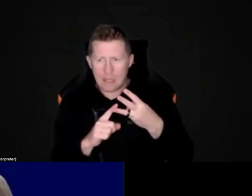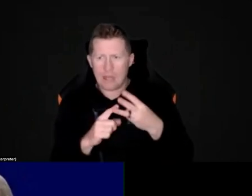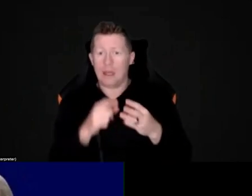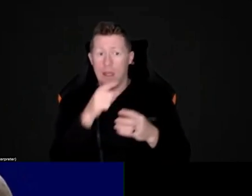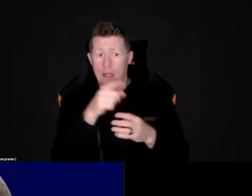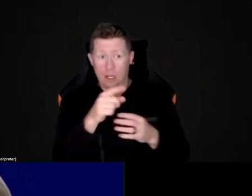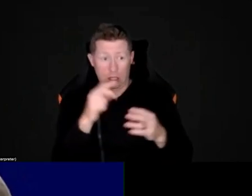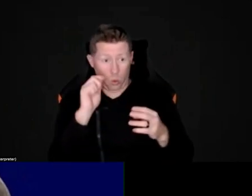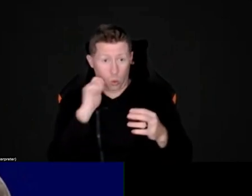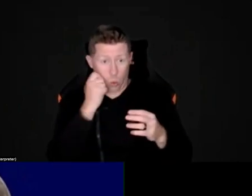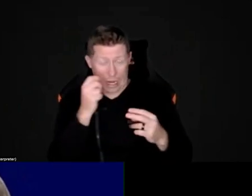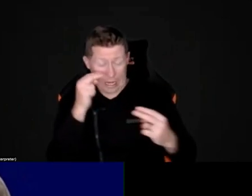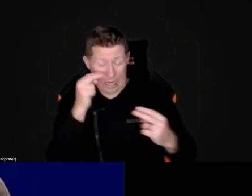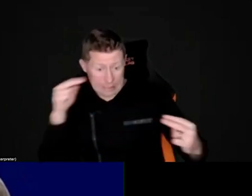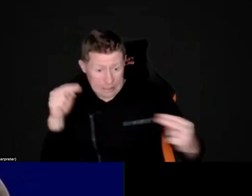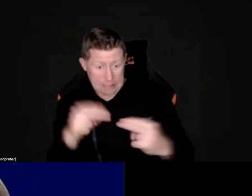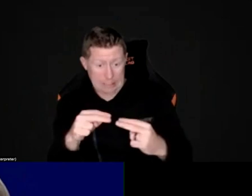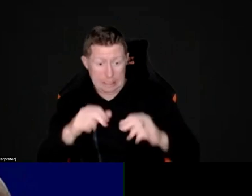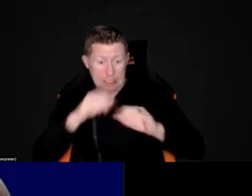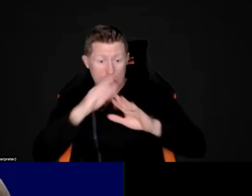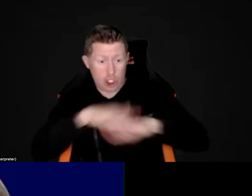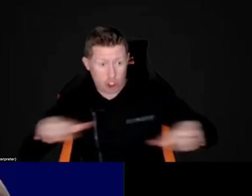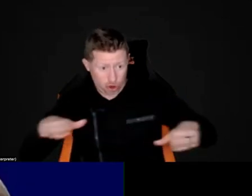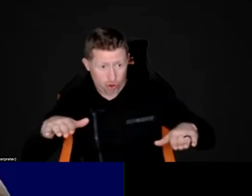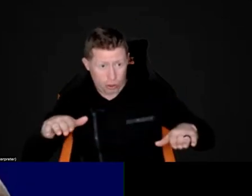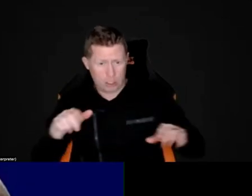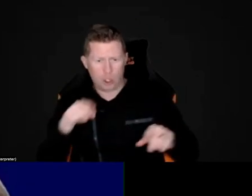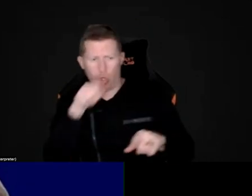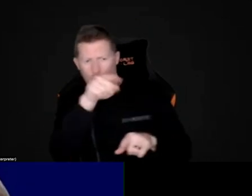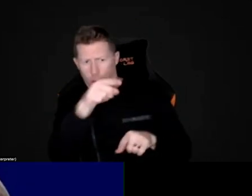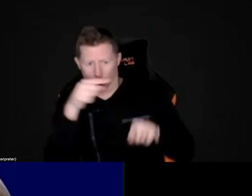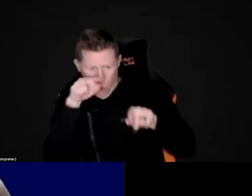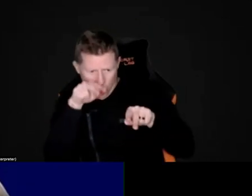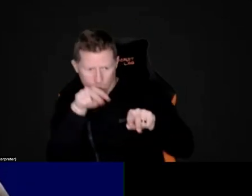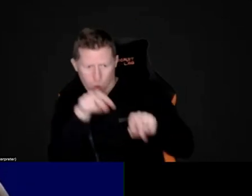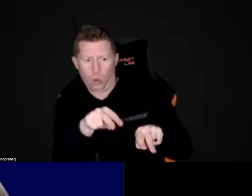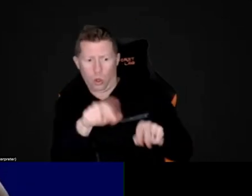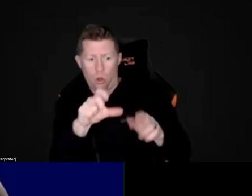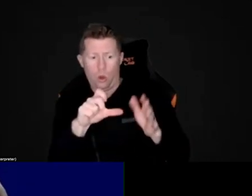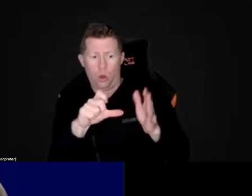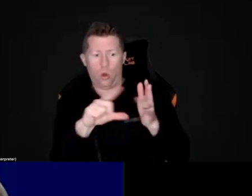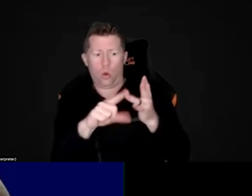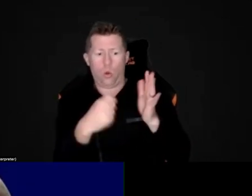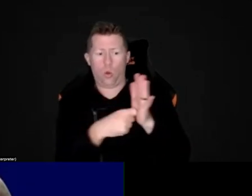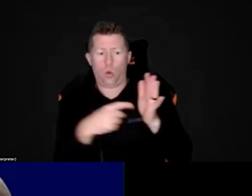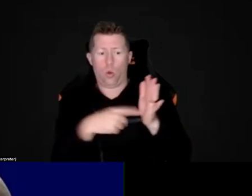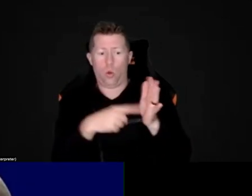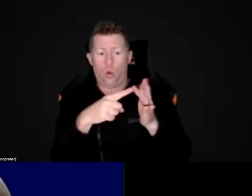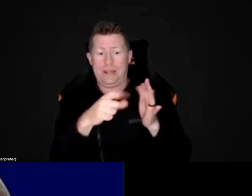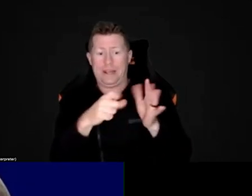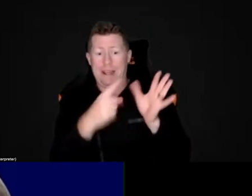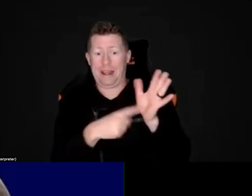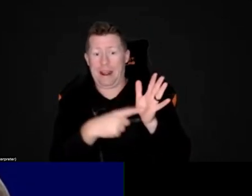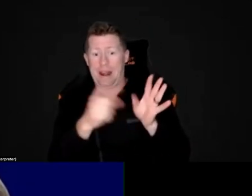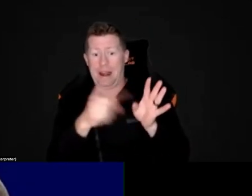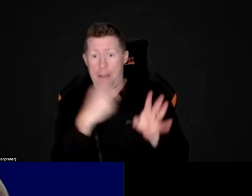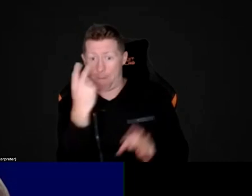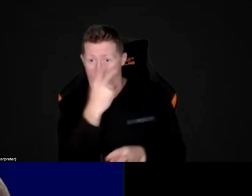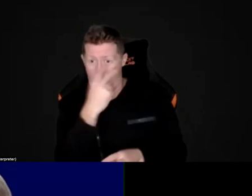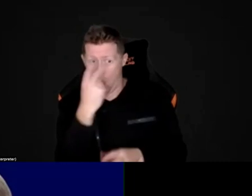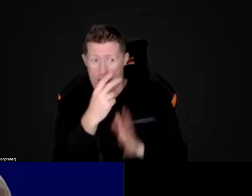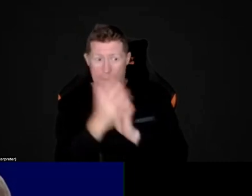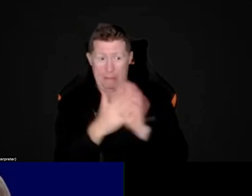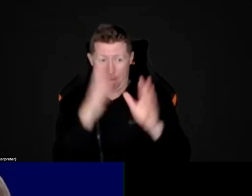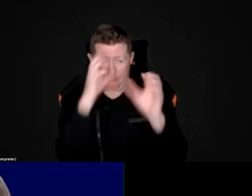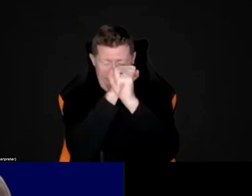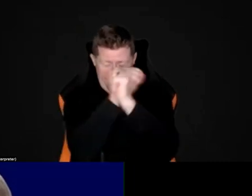do you see children who you would consider cortically blind? So if loss of all vision